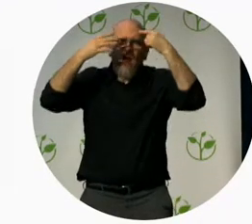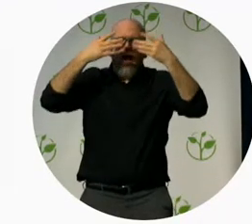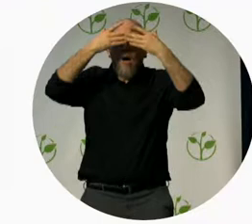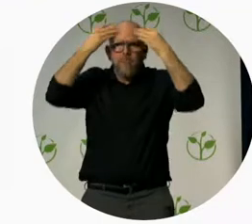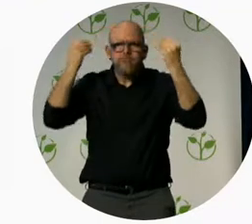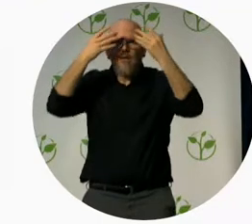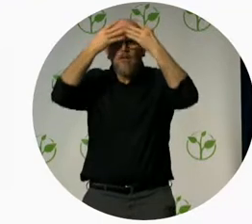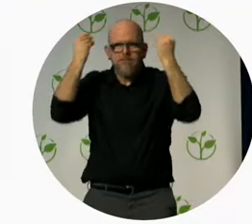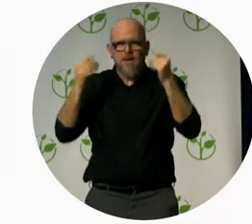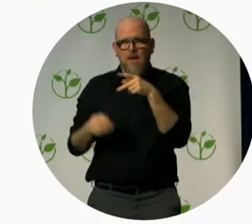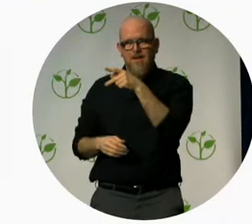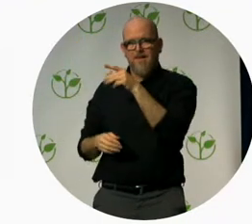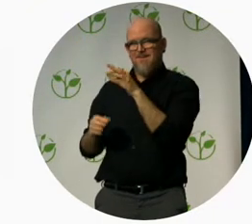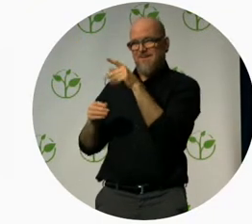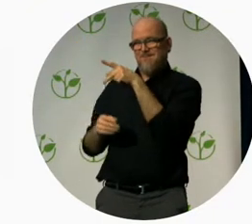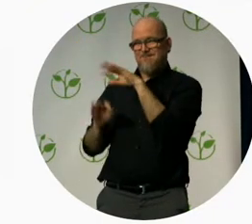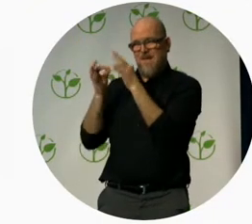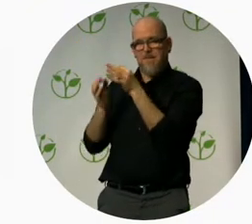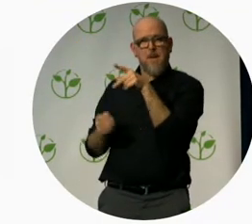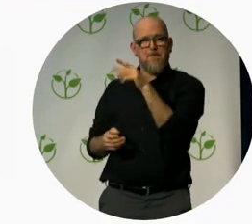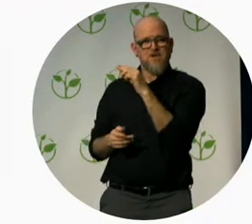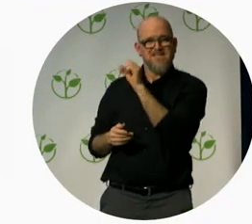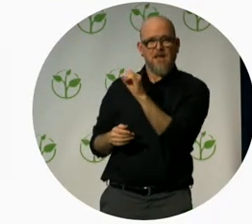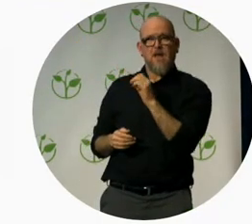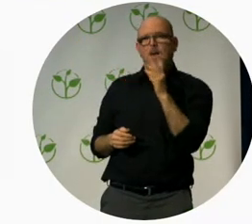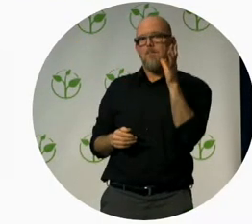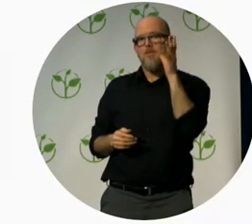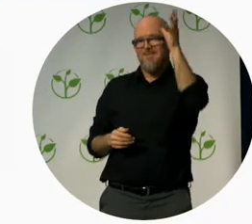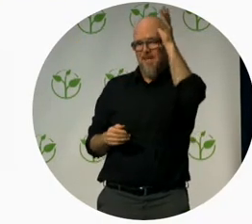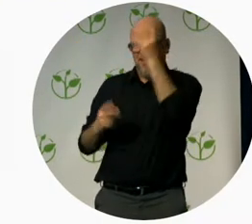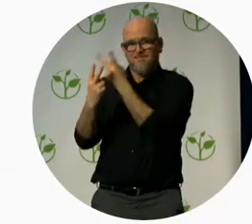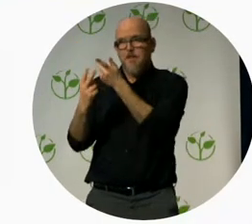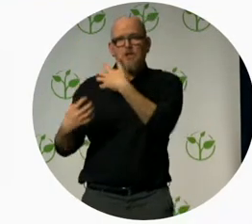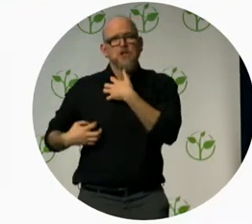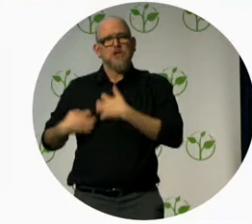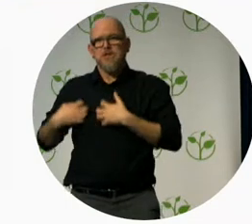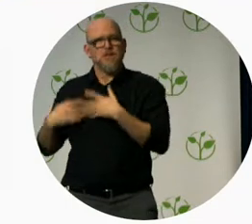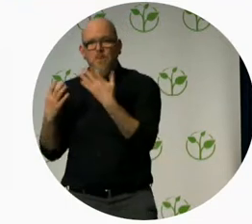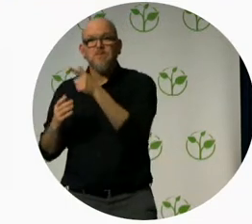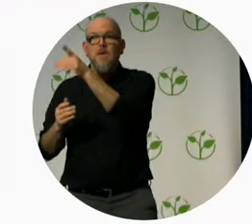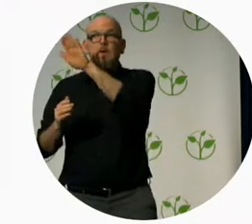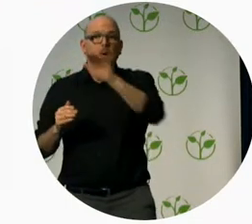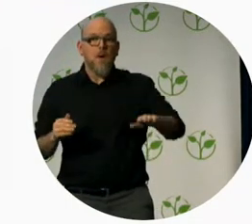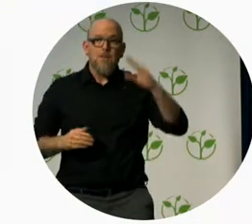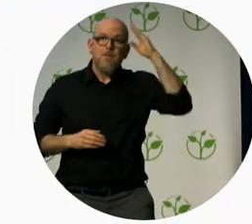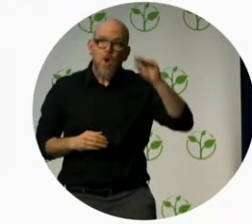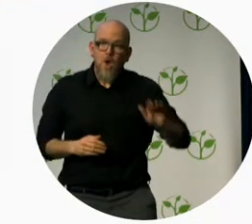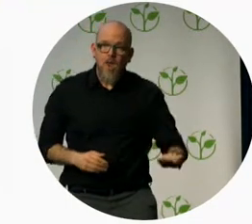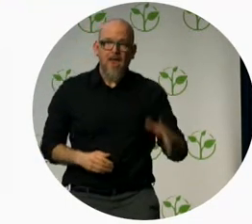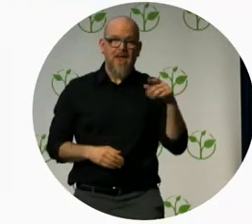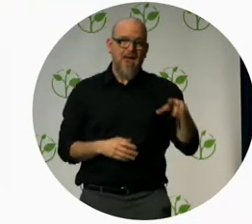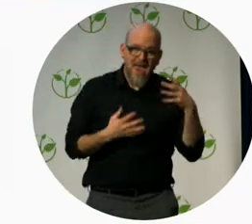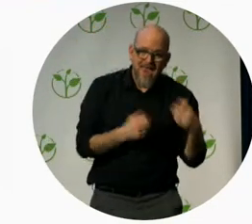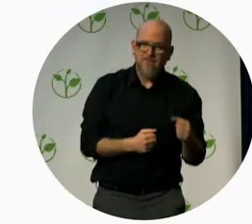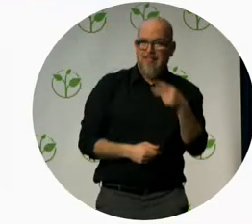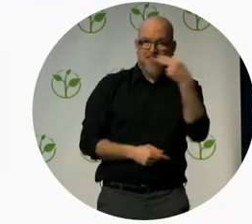understand these brain based invisible issues they can suffer from what we call the myth of